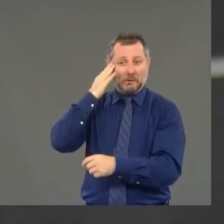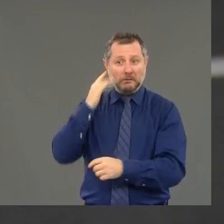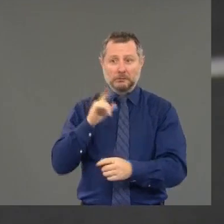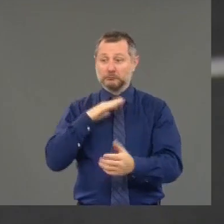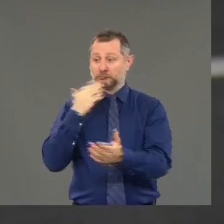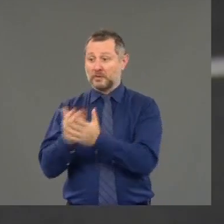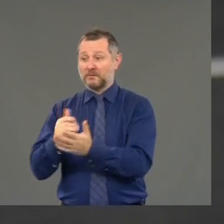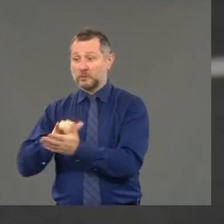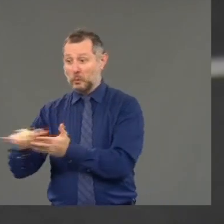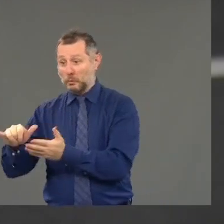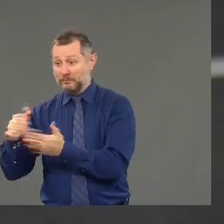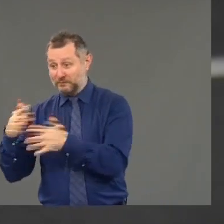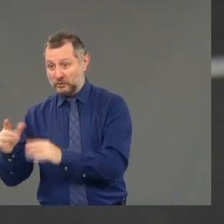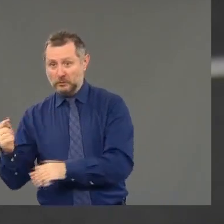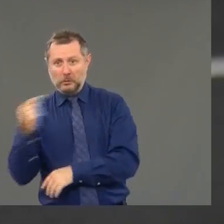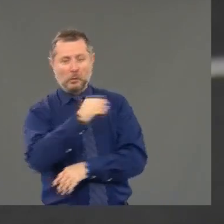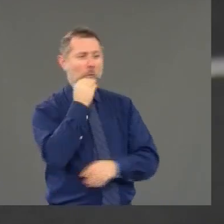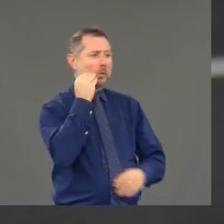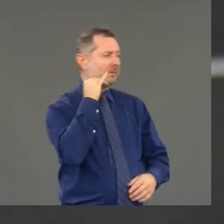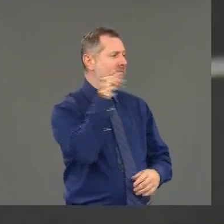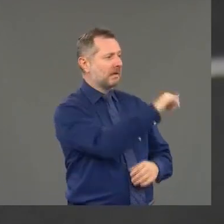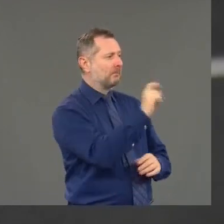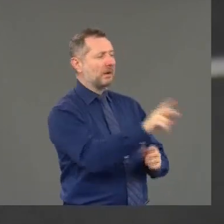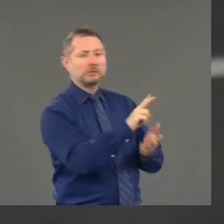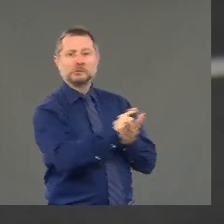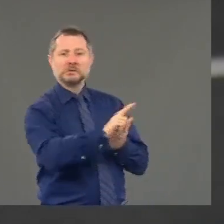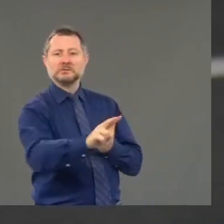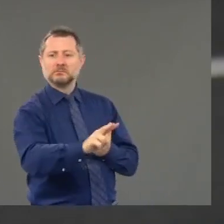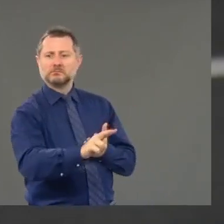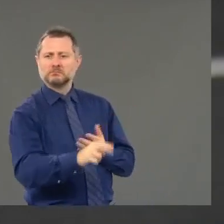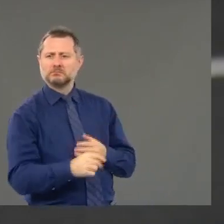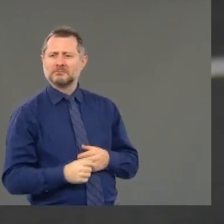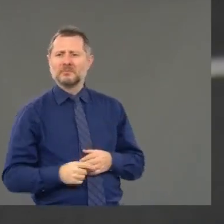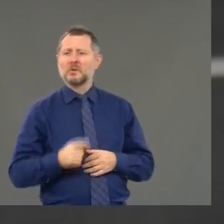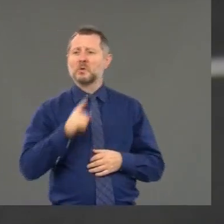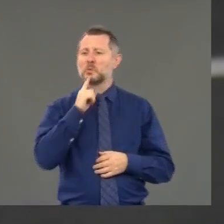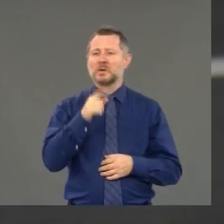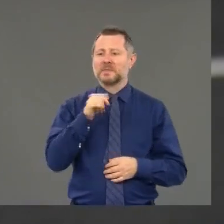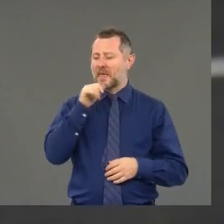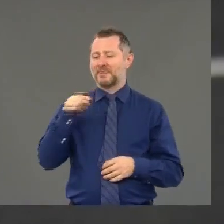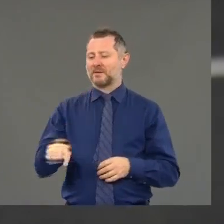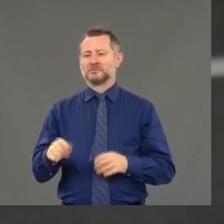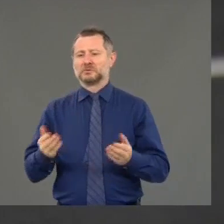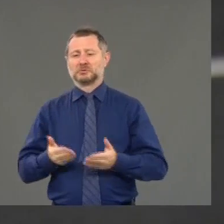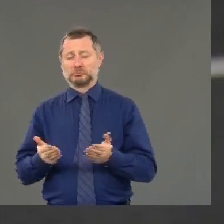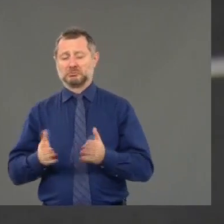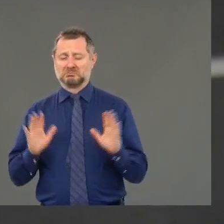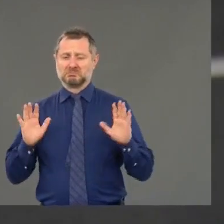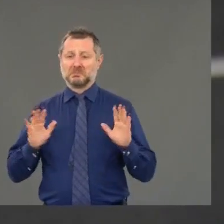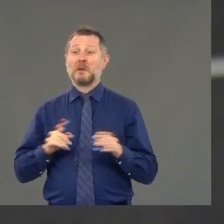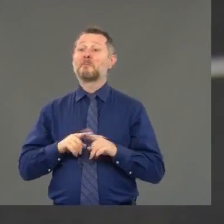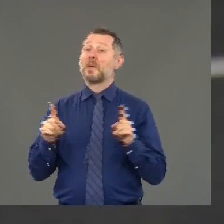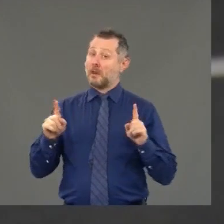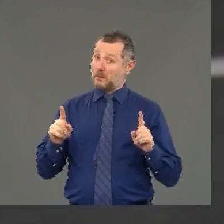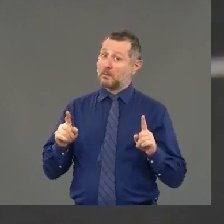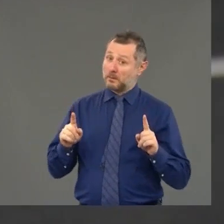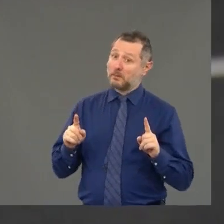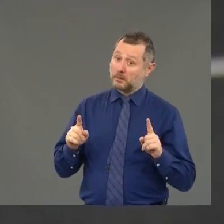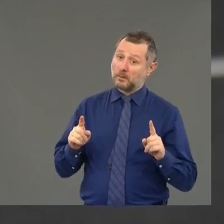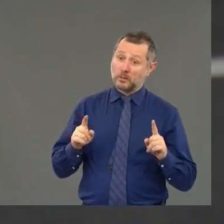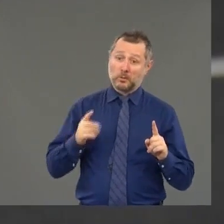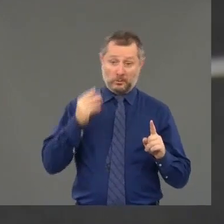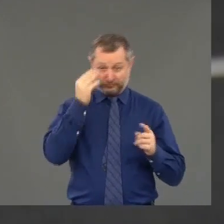quarantine for two weeks. We're not there yet. But it is just a